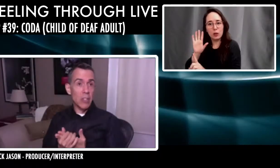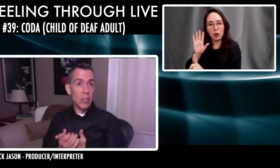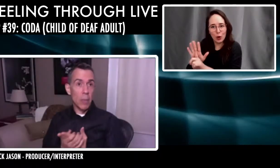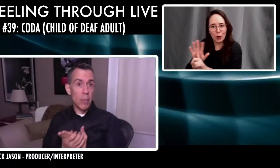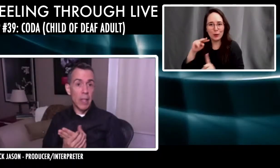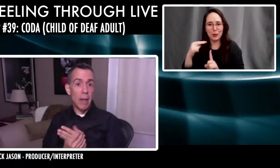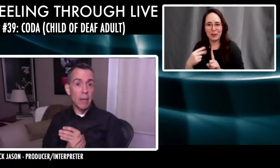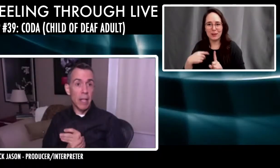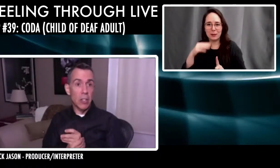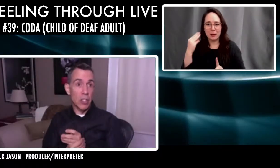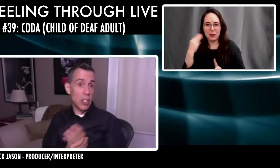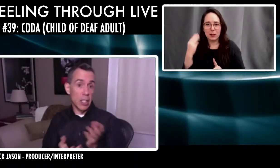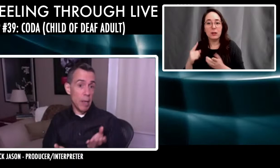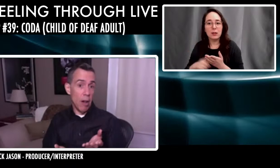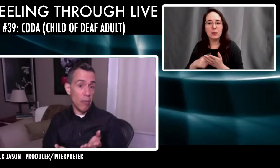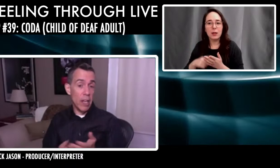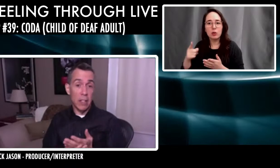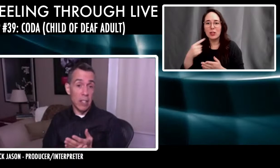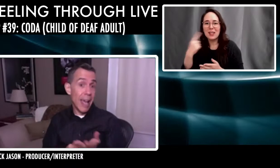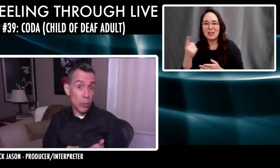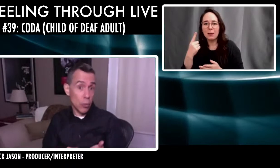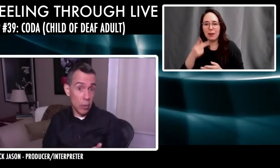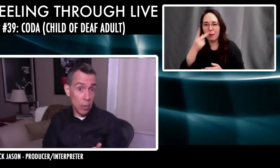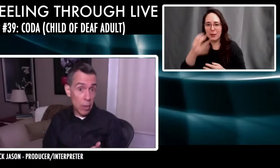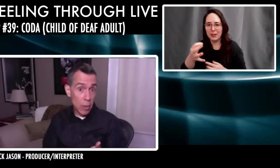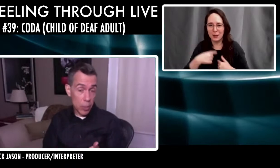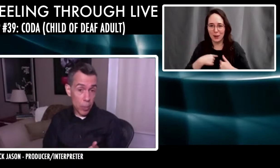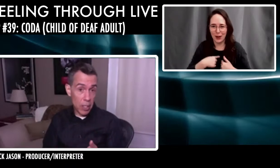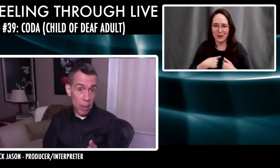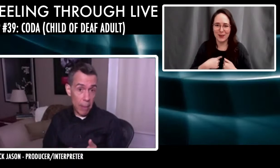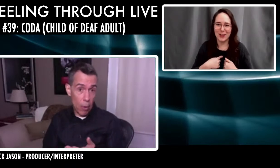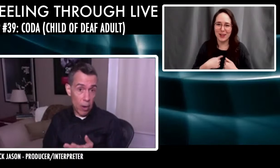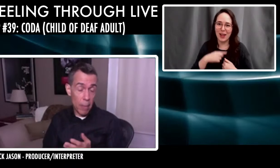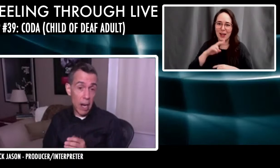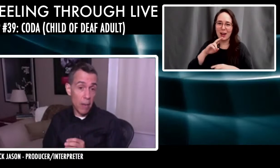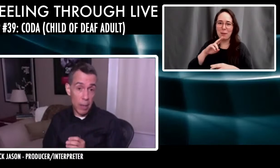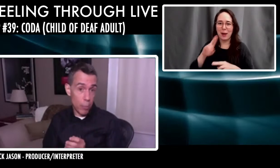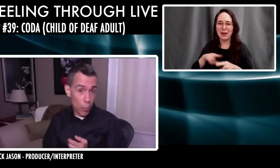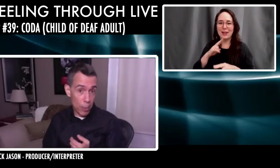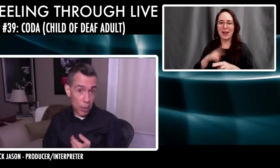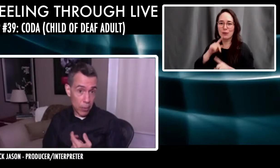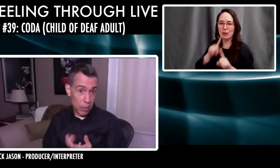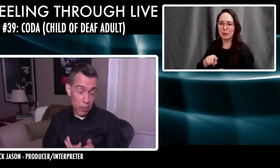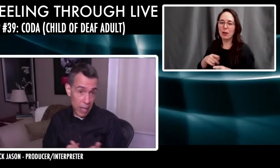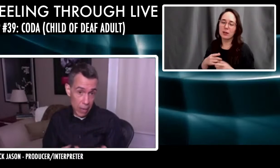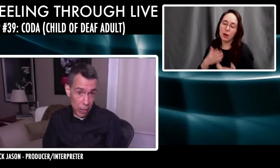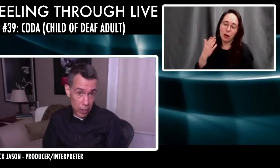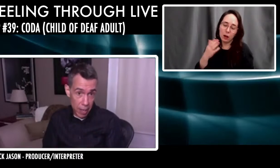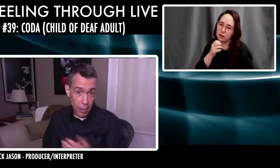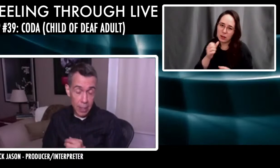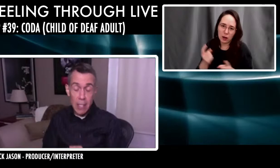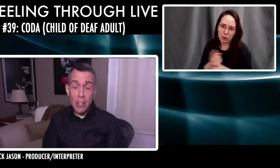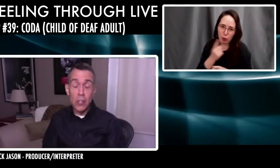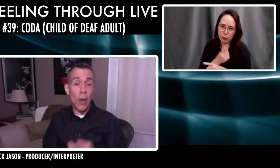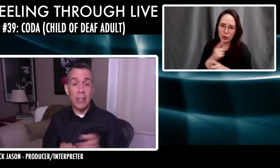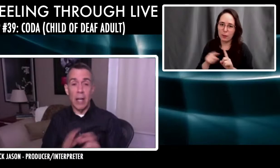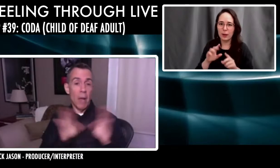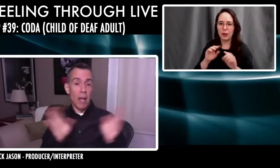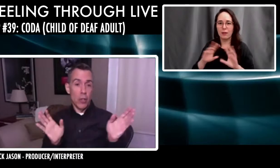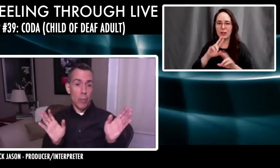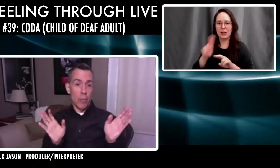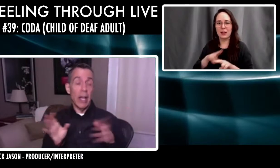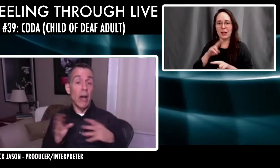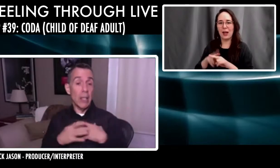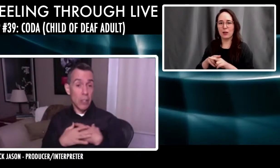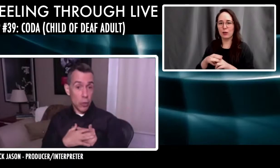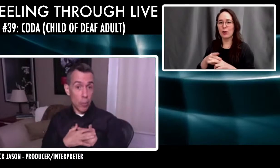she might've said something that, that just ticked me off. And it's a natural response on my part. It may not have been appropriate, but it was just natural. couldn't help it. So I said, I'm